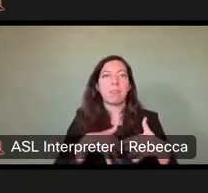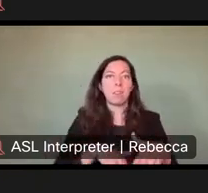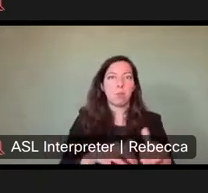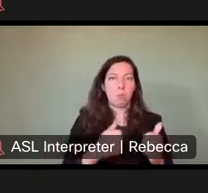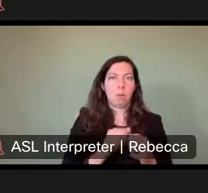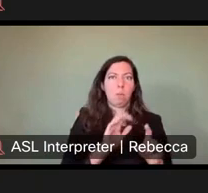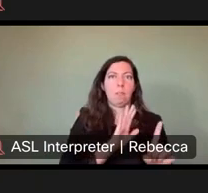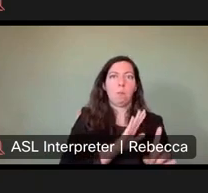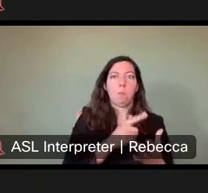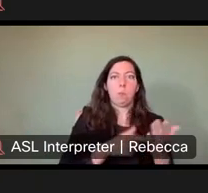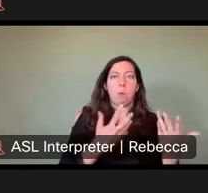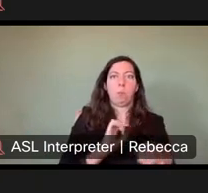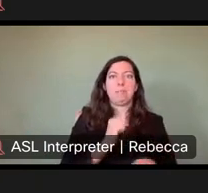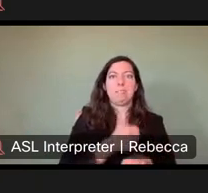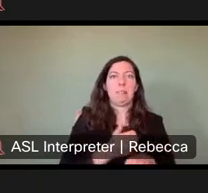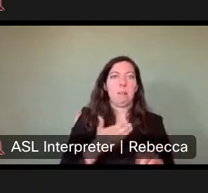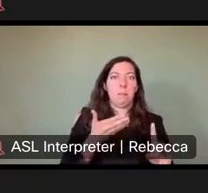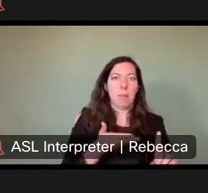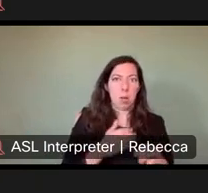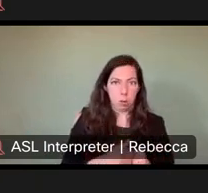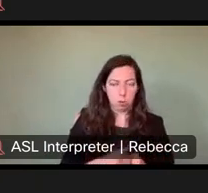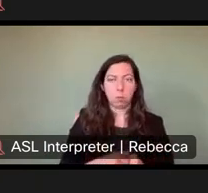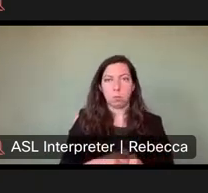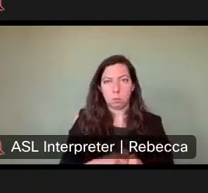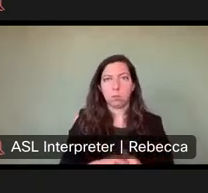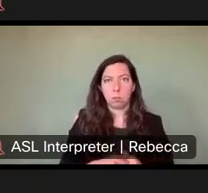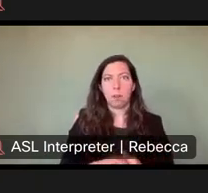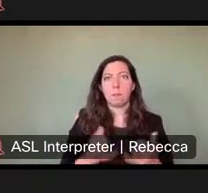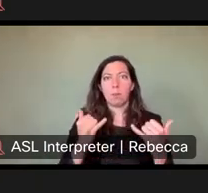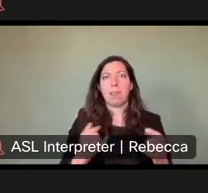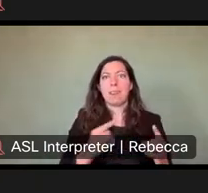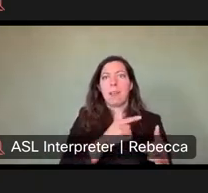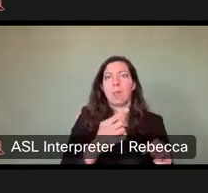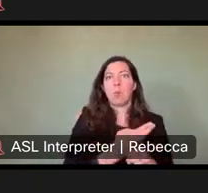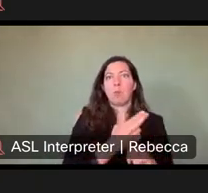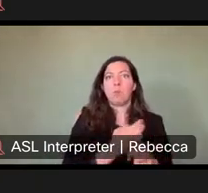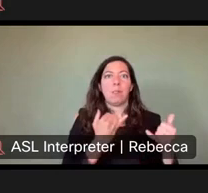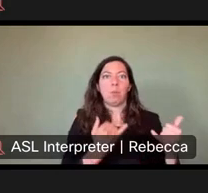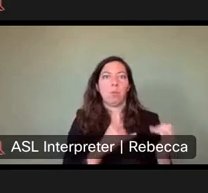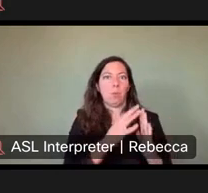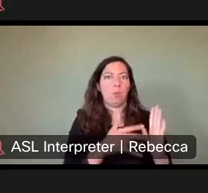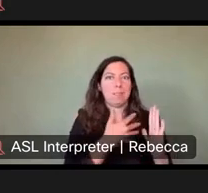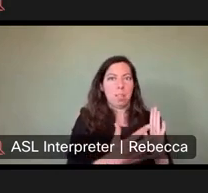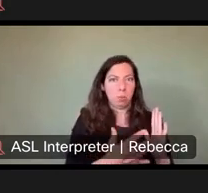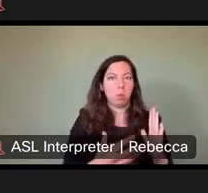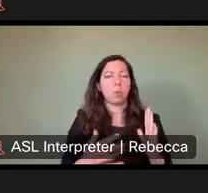would would be applicable to how they're being applied under the current fee schedule. Thank you, Toby.